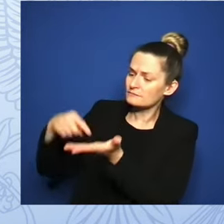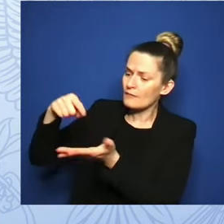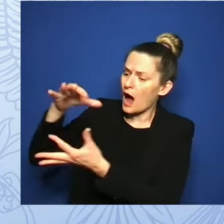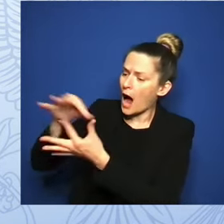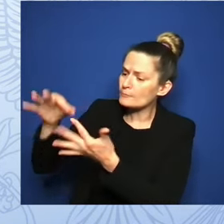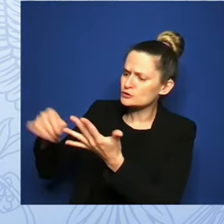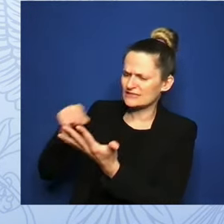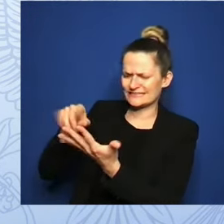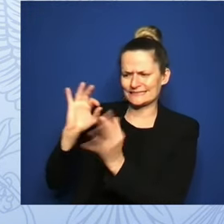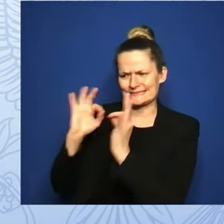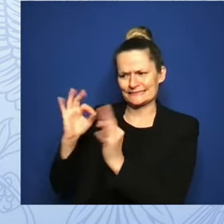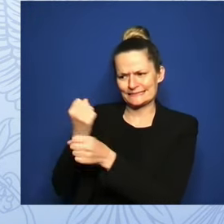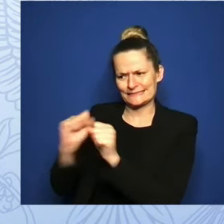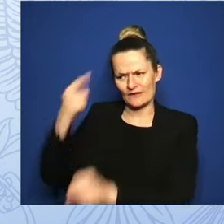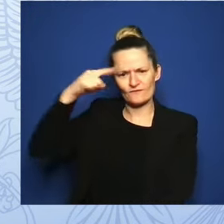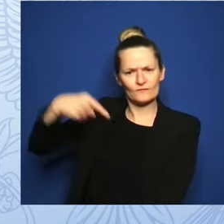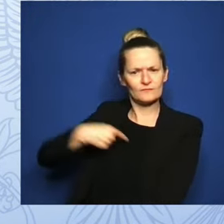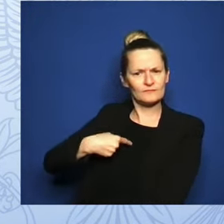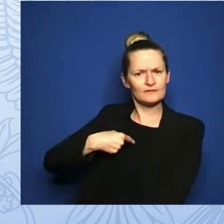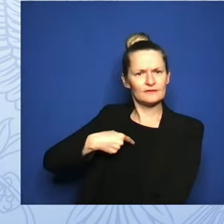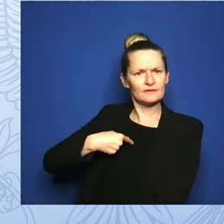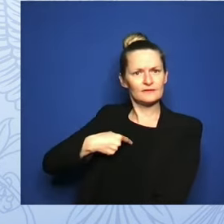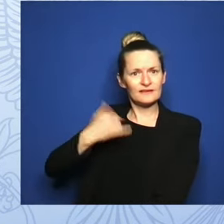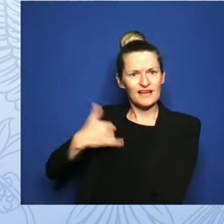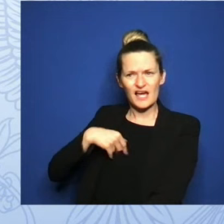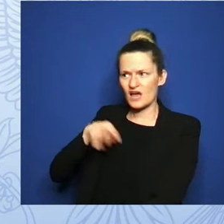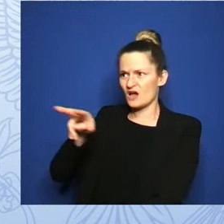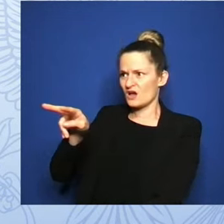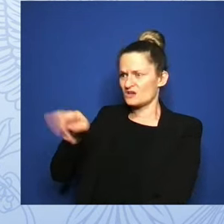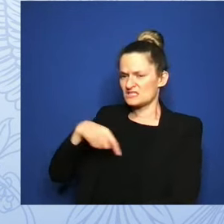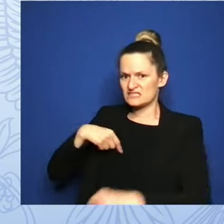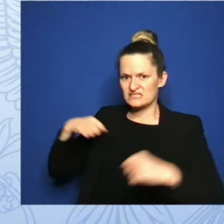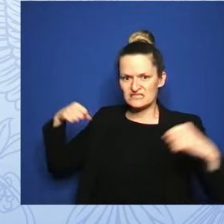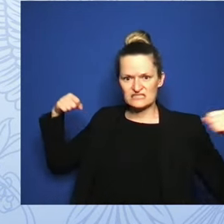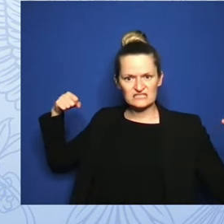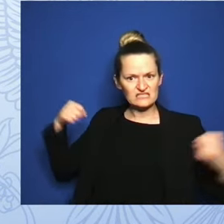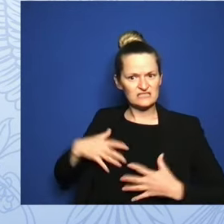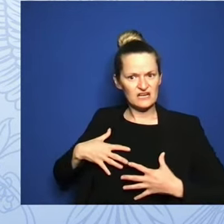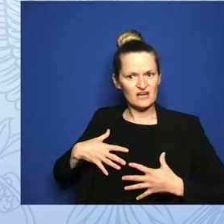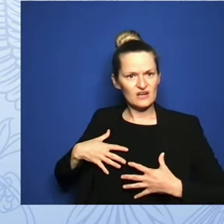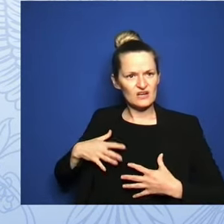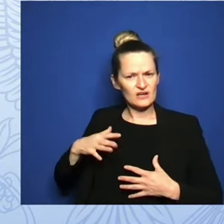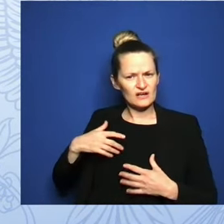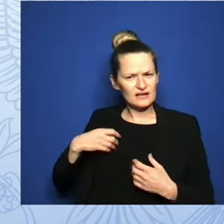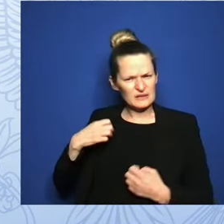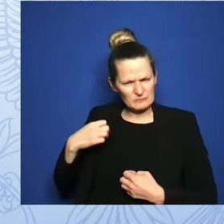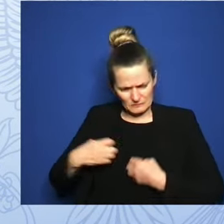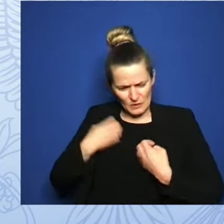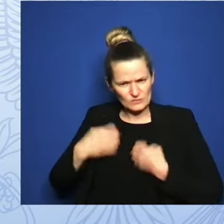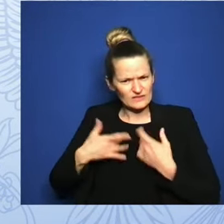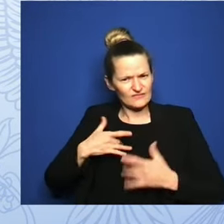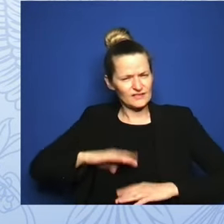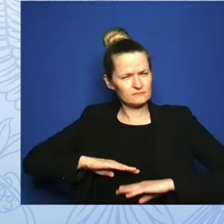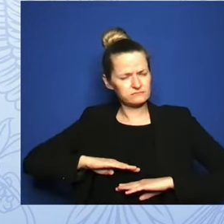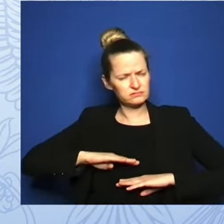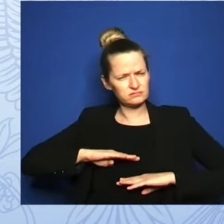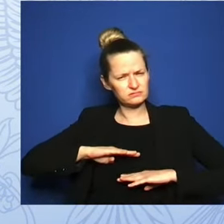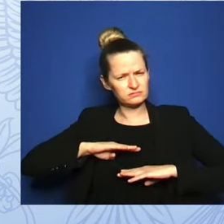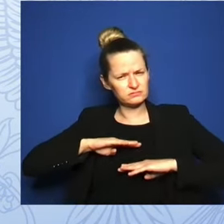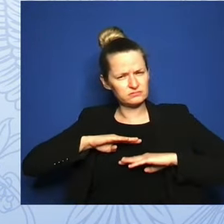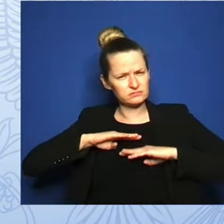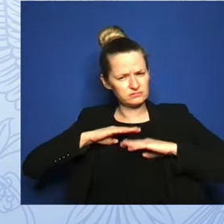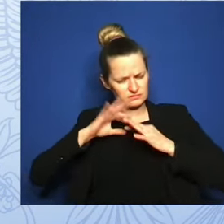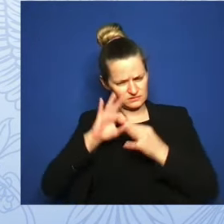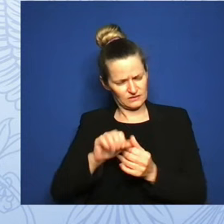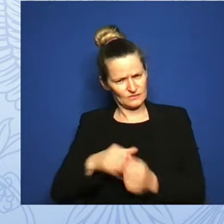For me, the risk physically and emotionally of carrying an anencephalic pregnancy to term, something